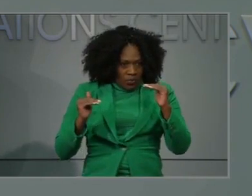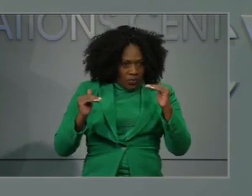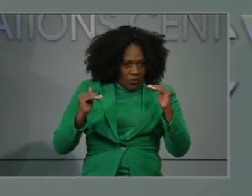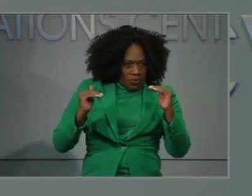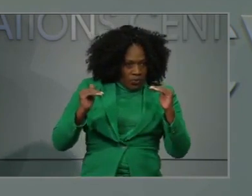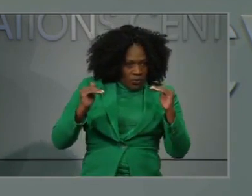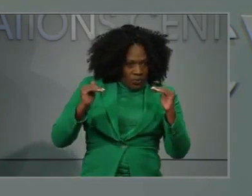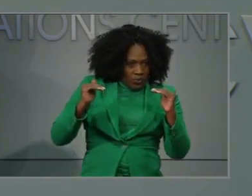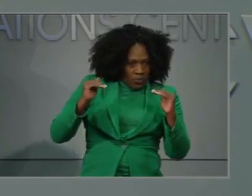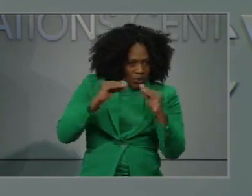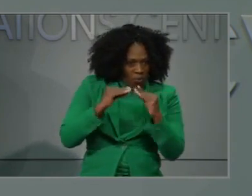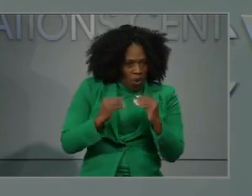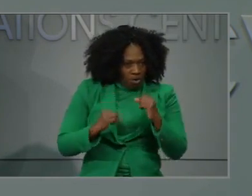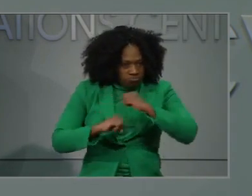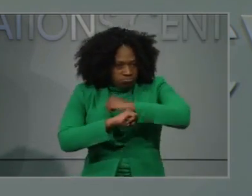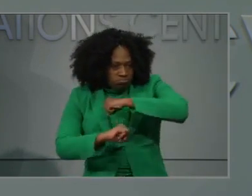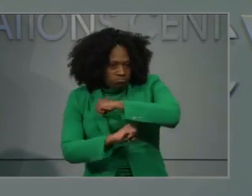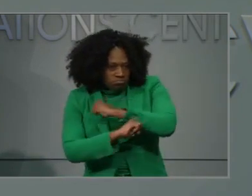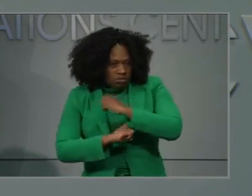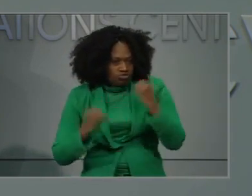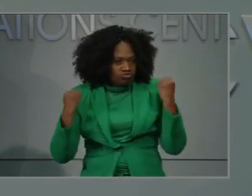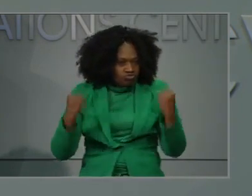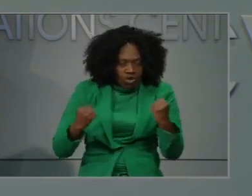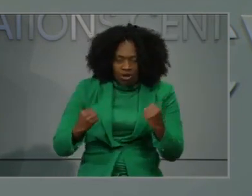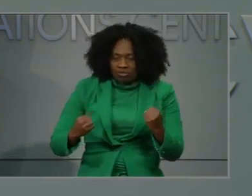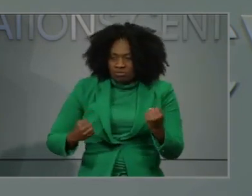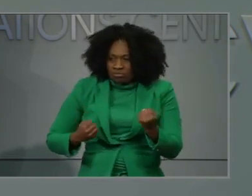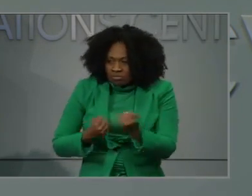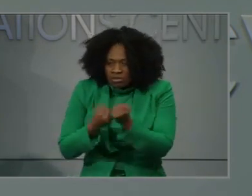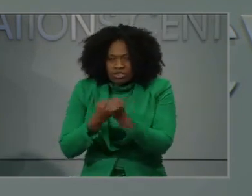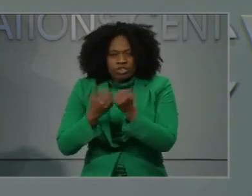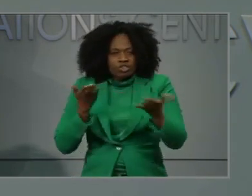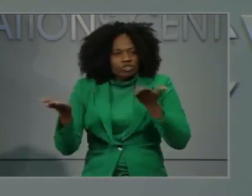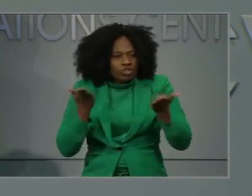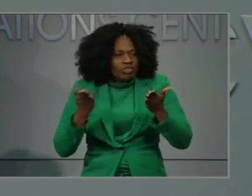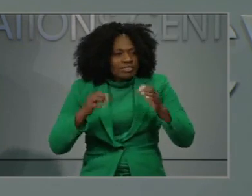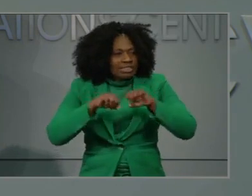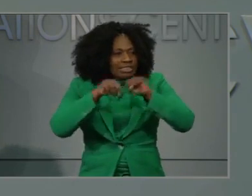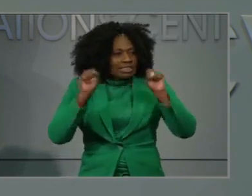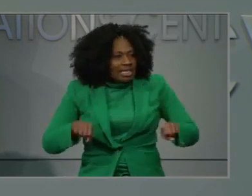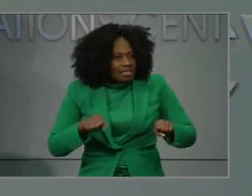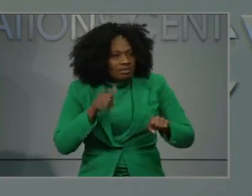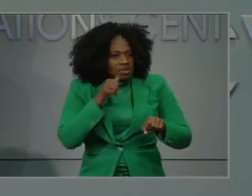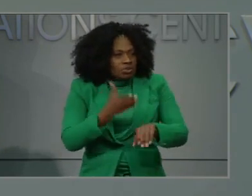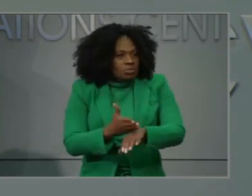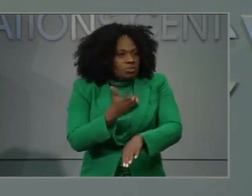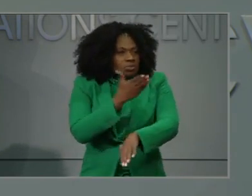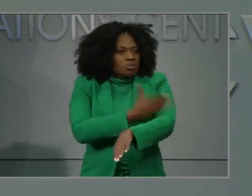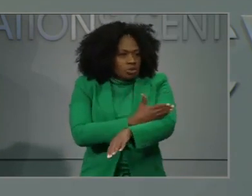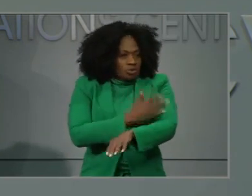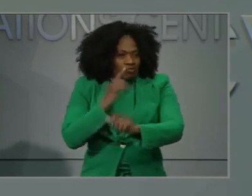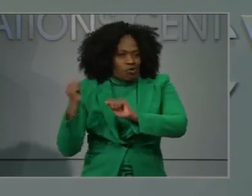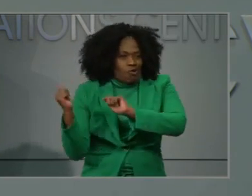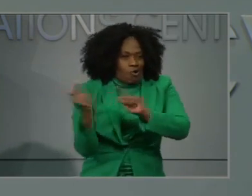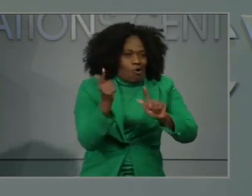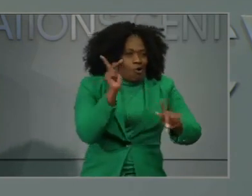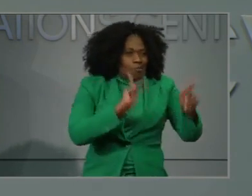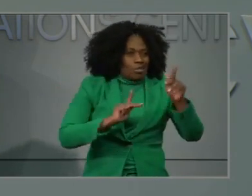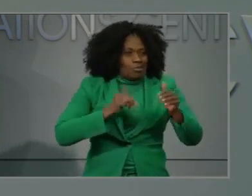stronger and more equitable health and human service system that works and improves health outcomes for everyone going forward.